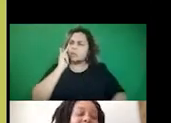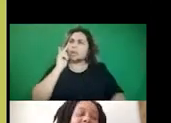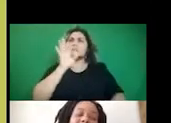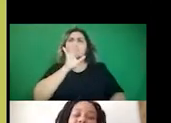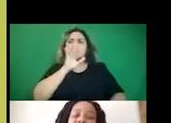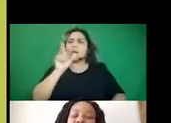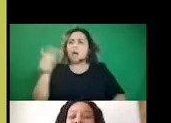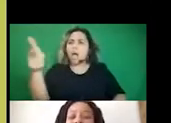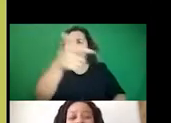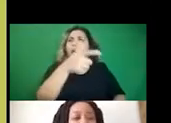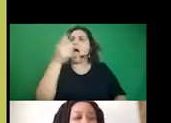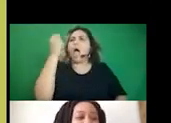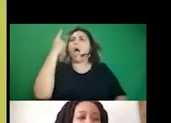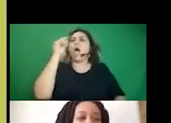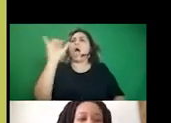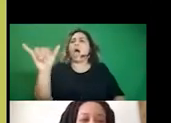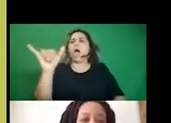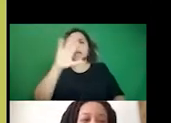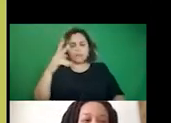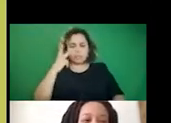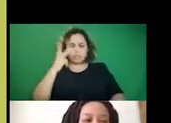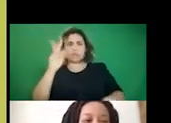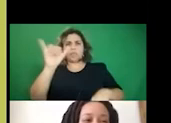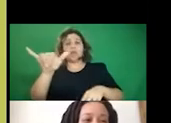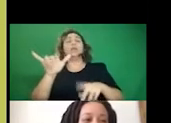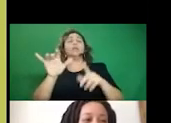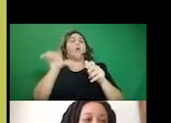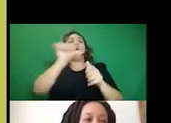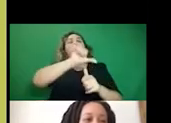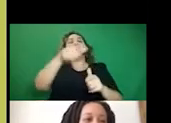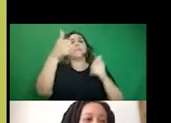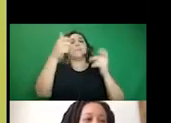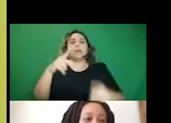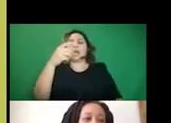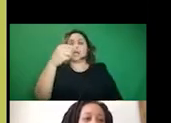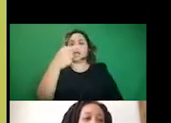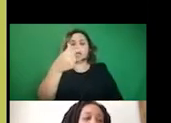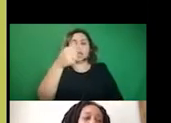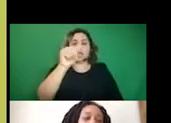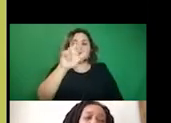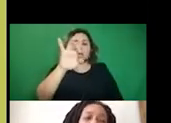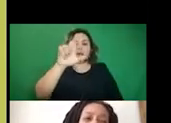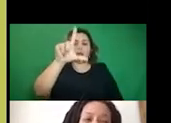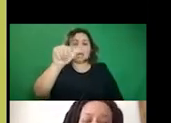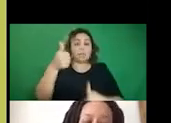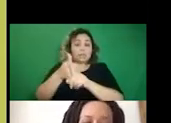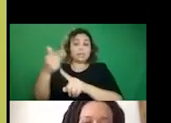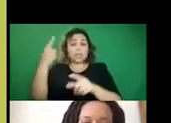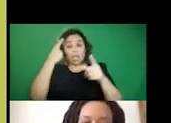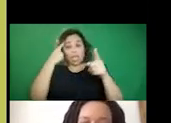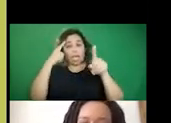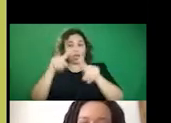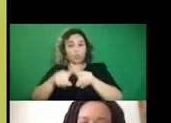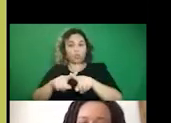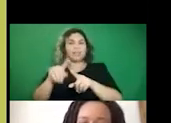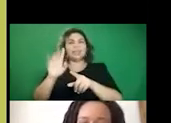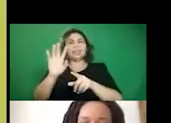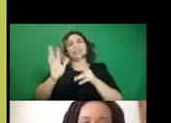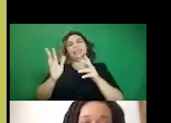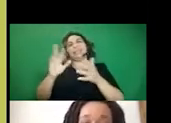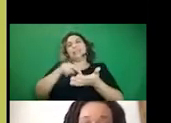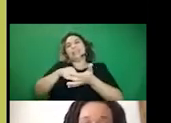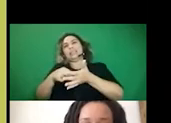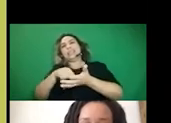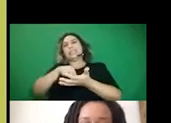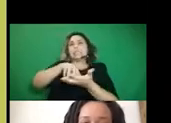know, um, and just one more person, Gabriela, um, from NARAL, you said you agree to a certain extent. Was it similar to